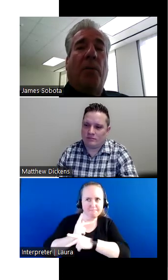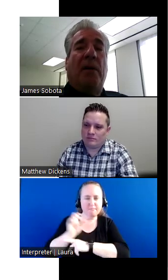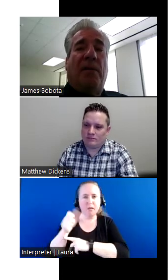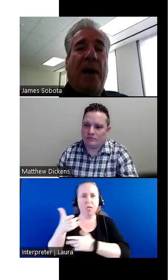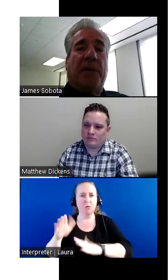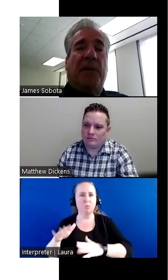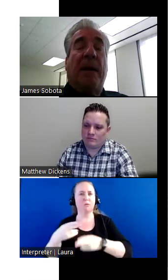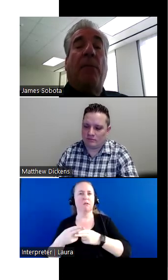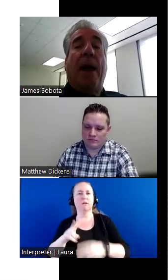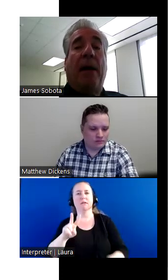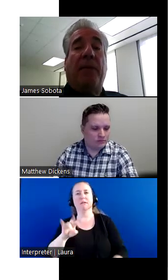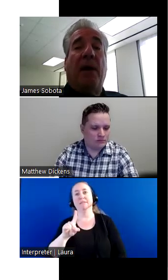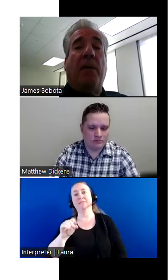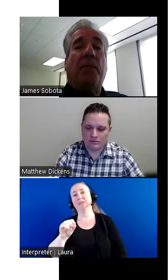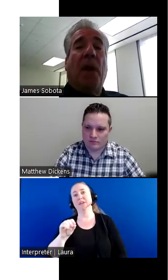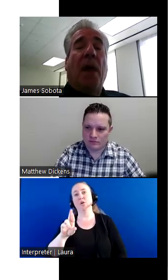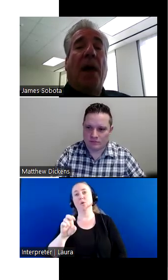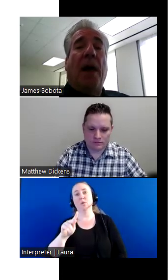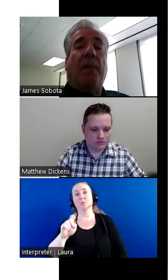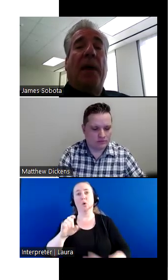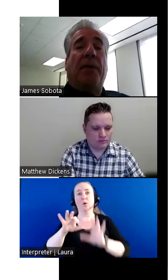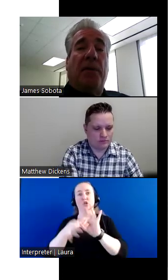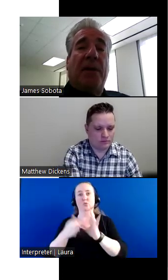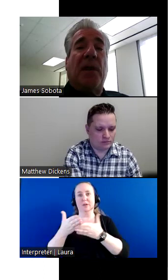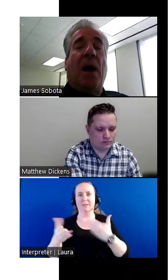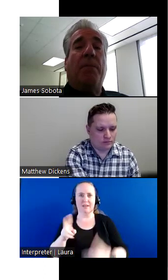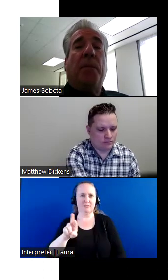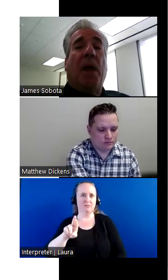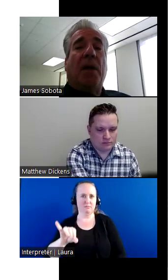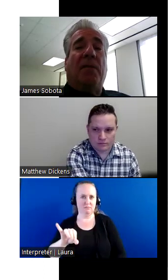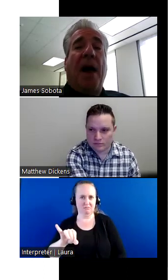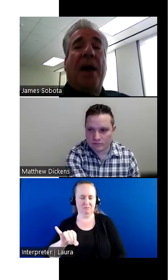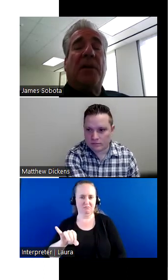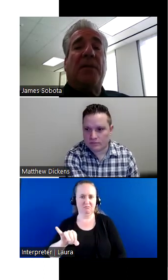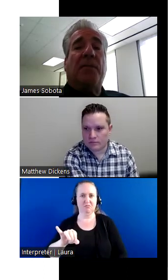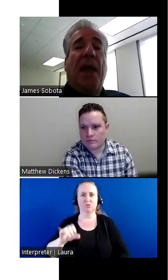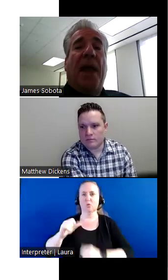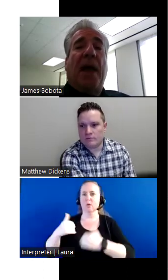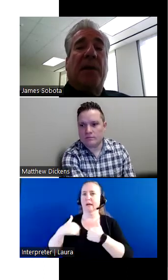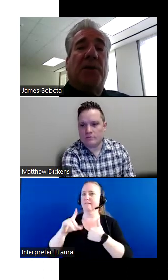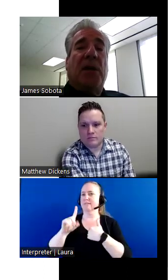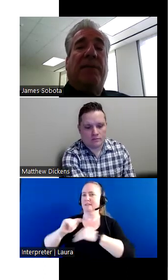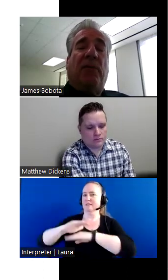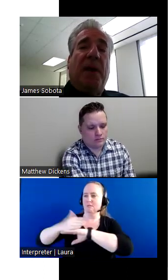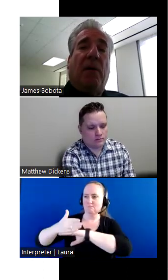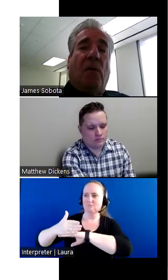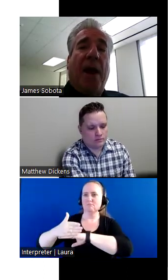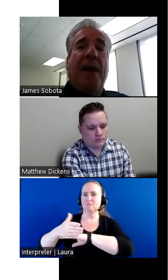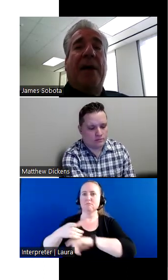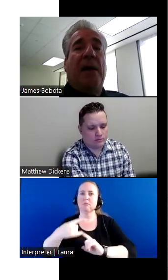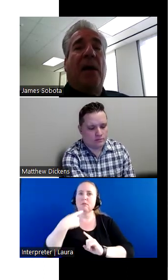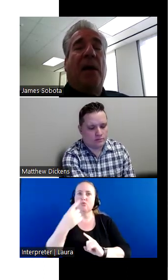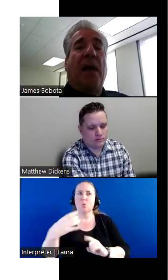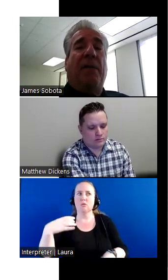interpreting devices that were out there, and their desktop devices. And I said, Chief, it would be a